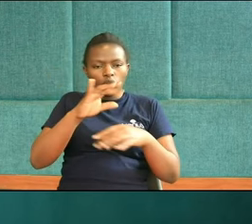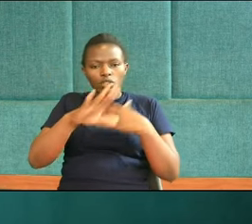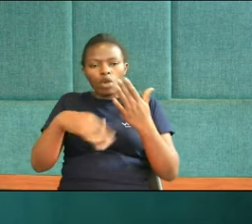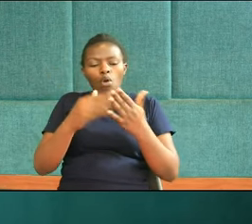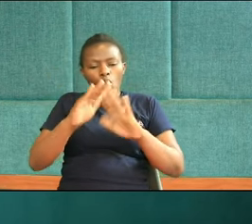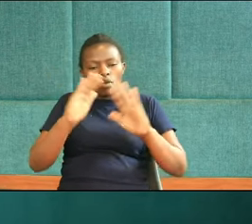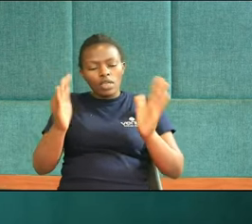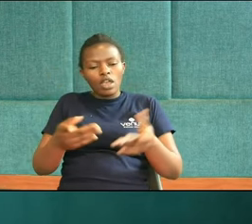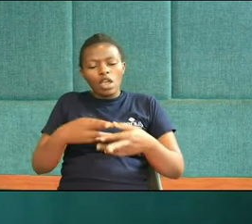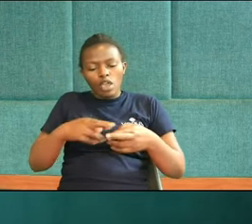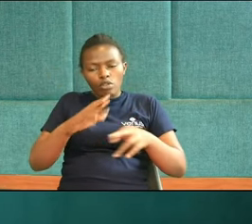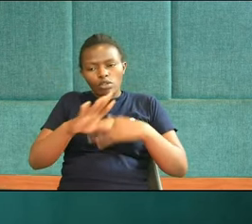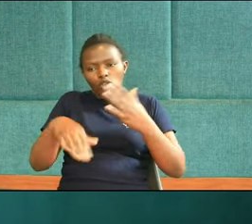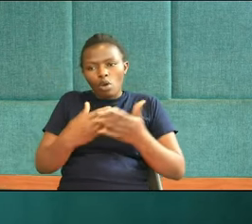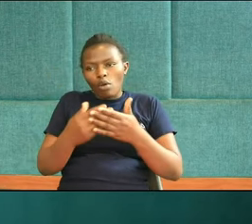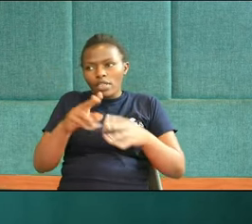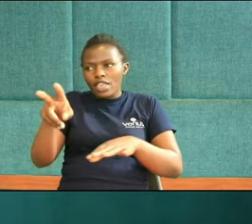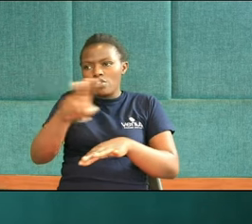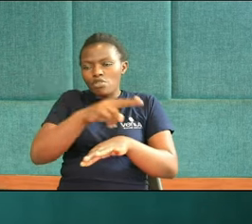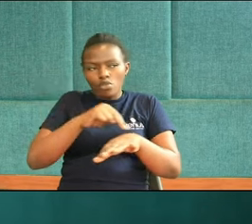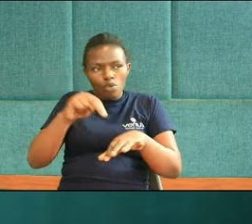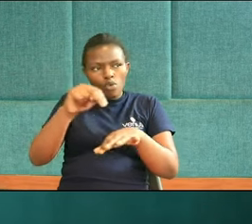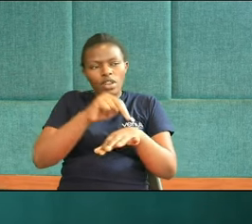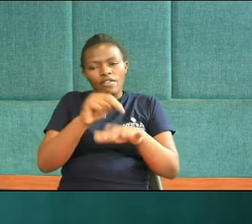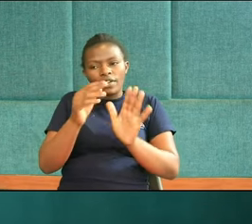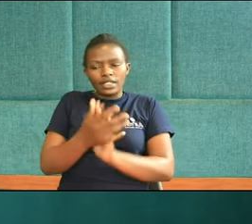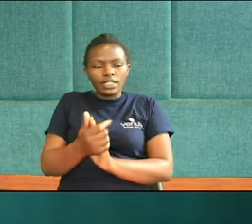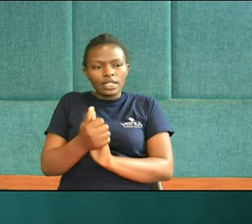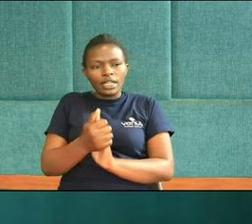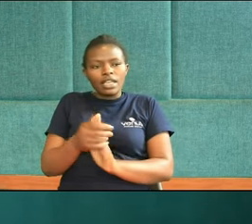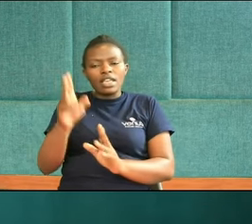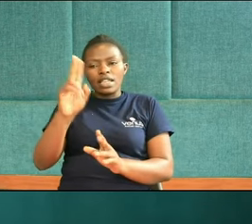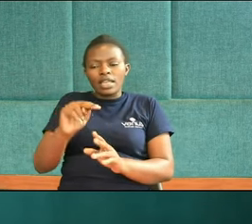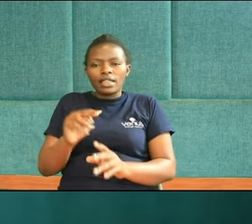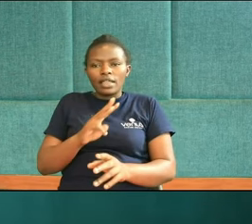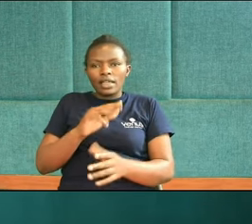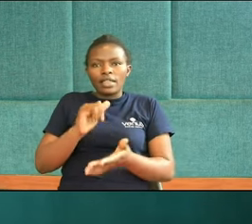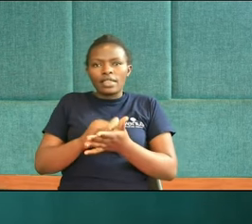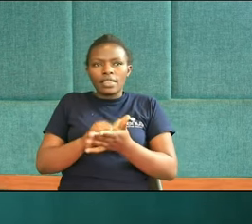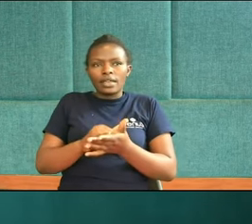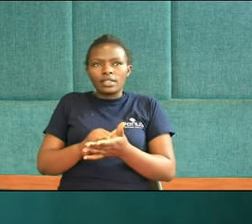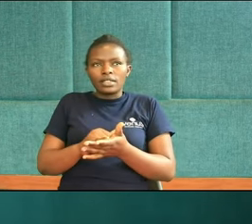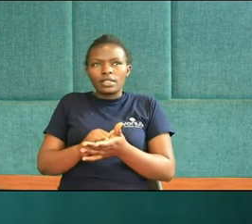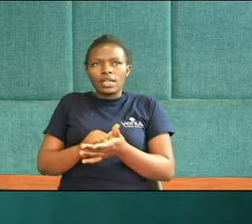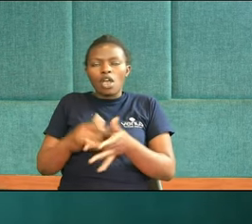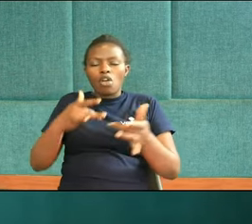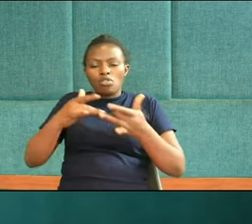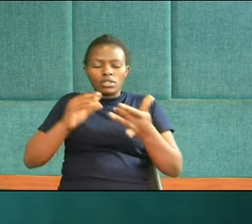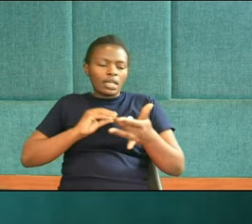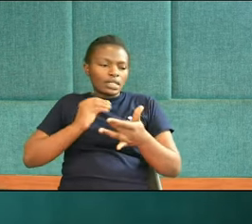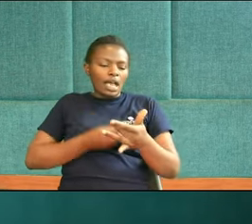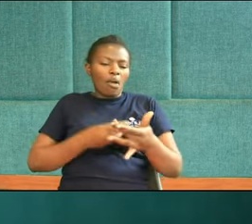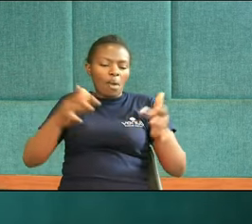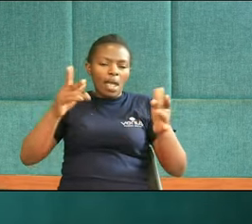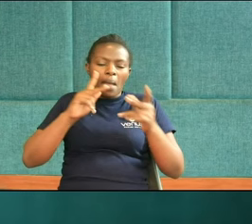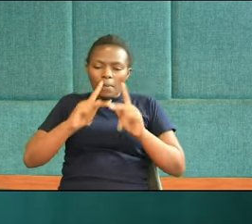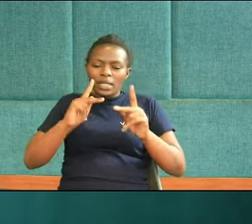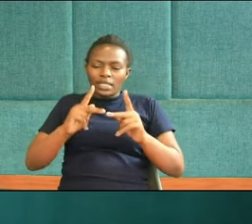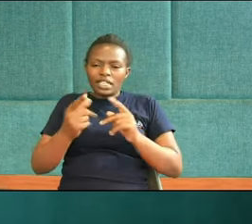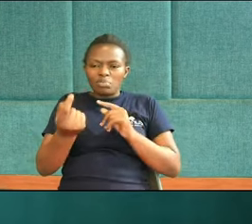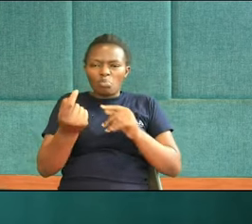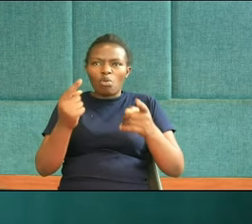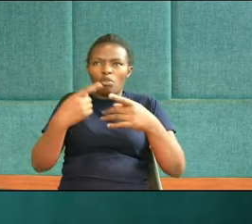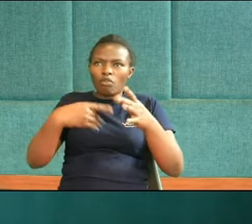world He rules over The affairs Of the universes Nothing that In a way Concerns our peace Is too small For him to notice